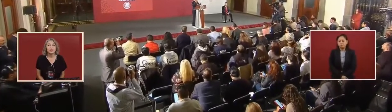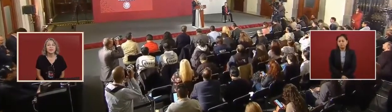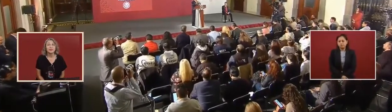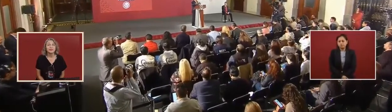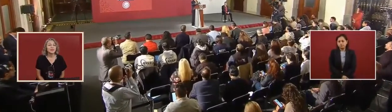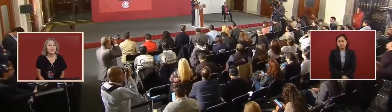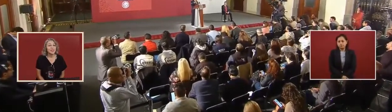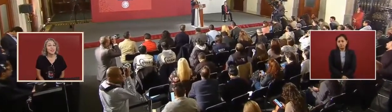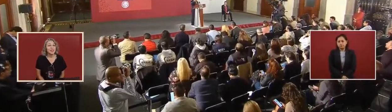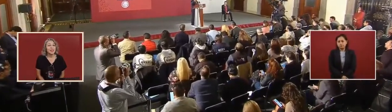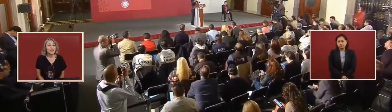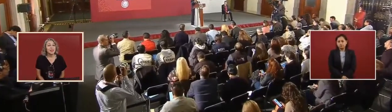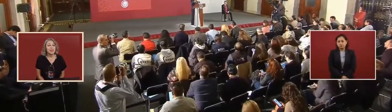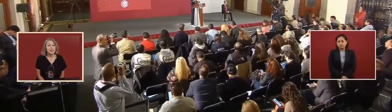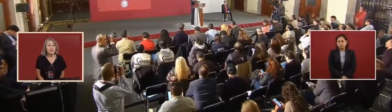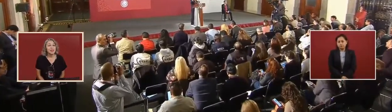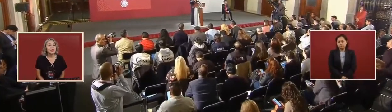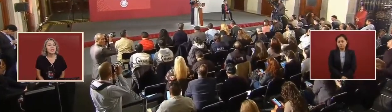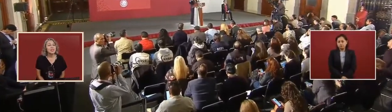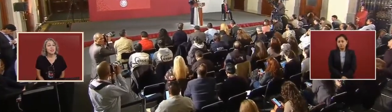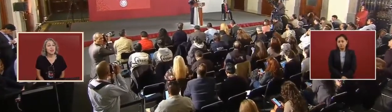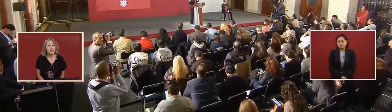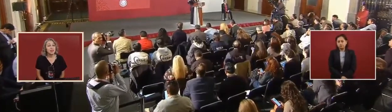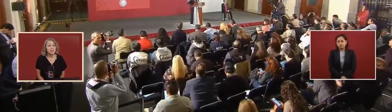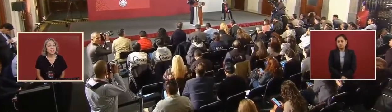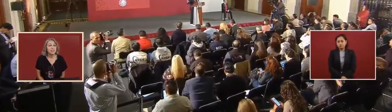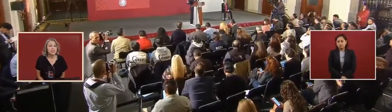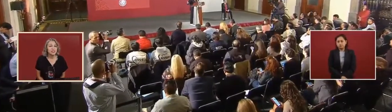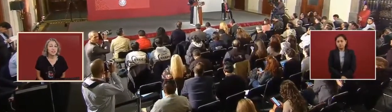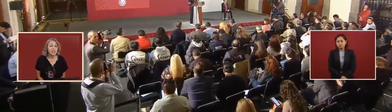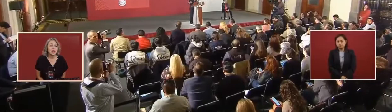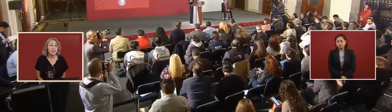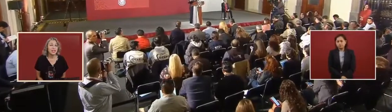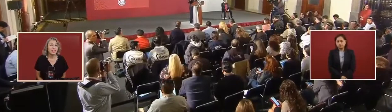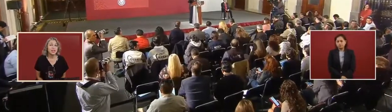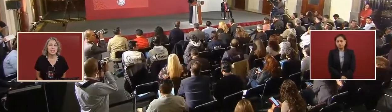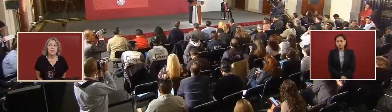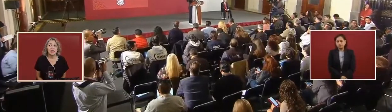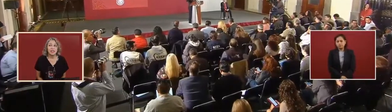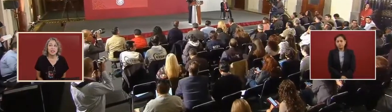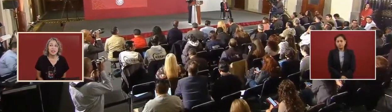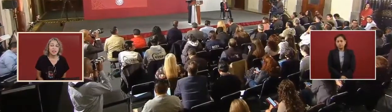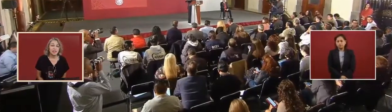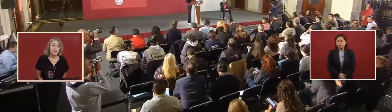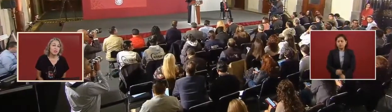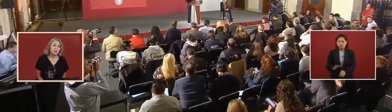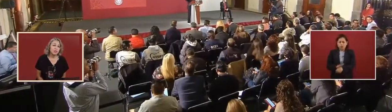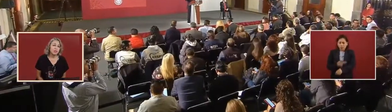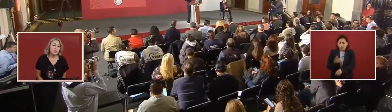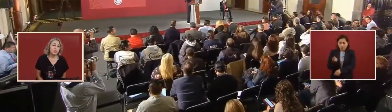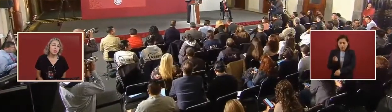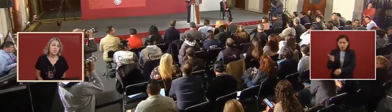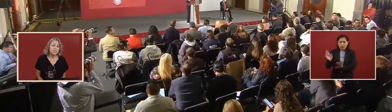These contracts used to stay, which they call APE,